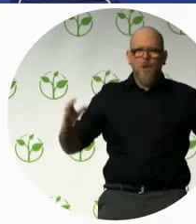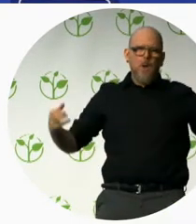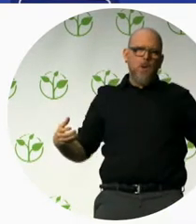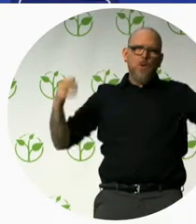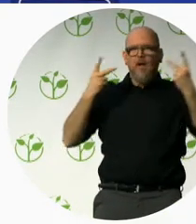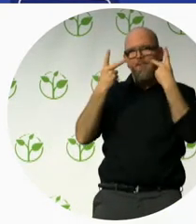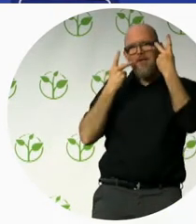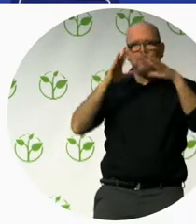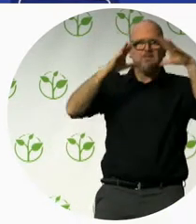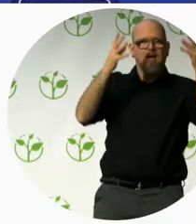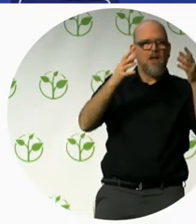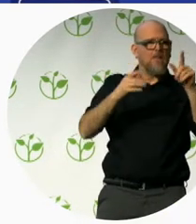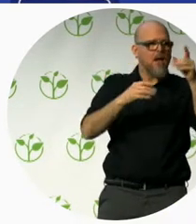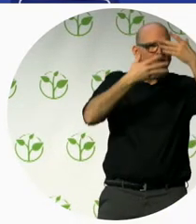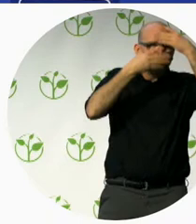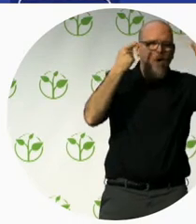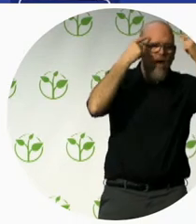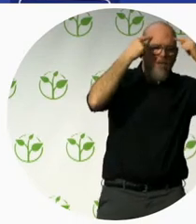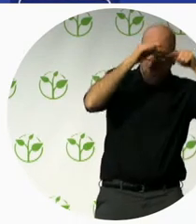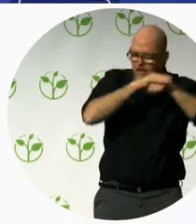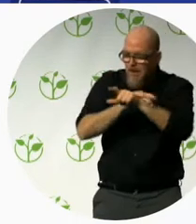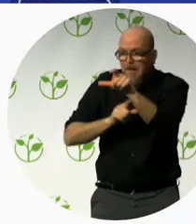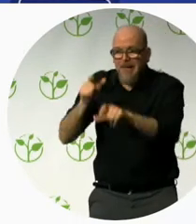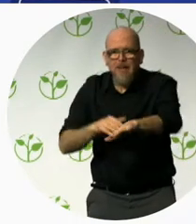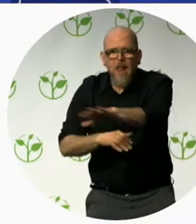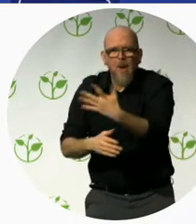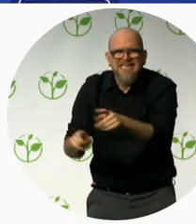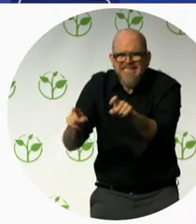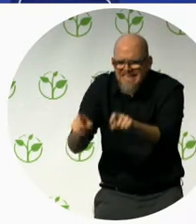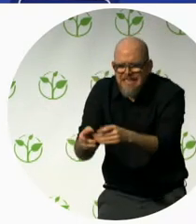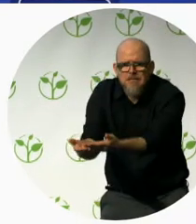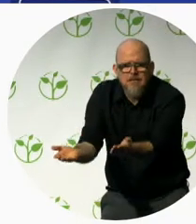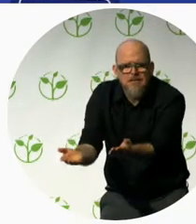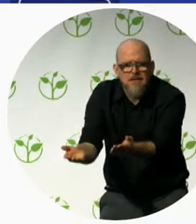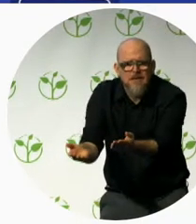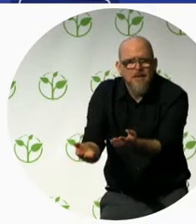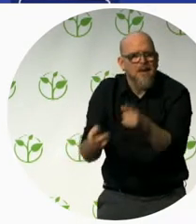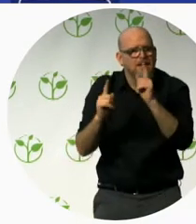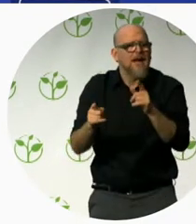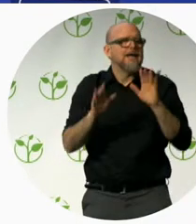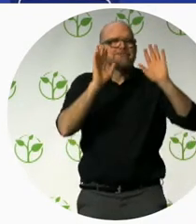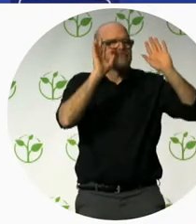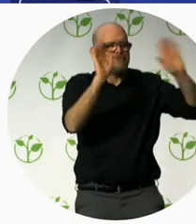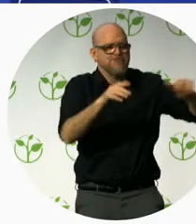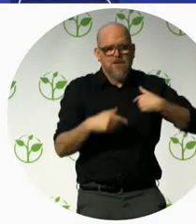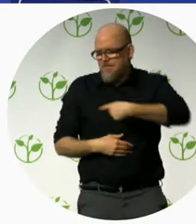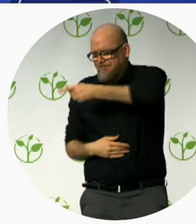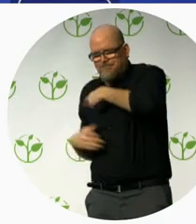Scandic is we were doing our own standard. So we have our own standard that is... I have a problem here.